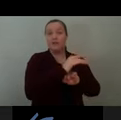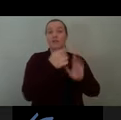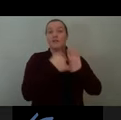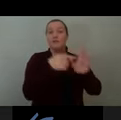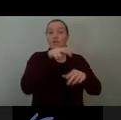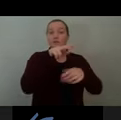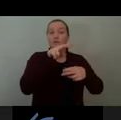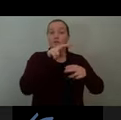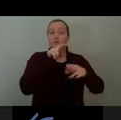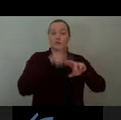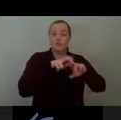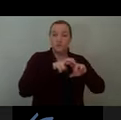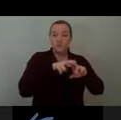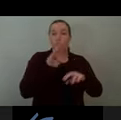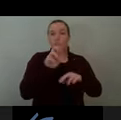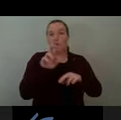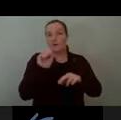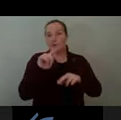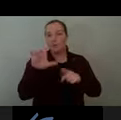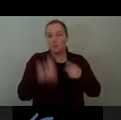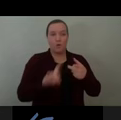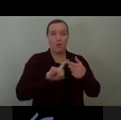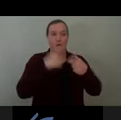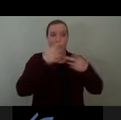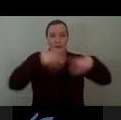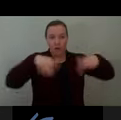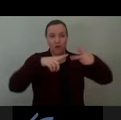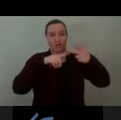a curtain. What sort of that meant at an urban scale? Next slide.